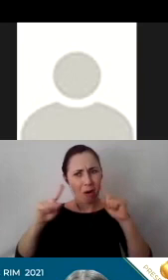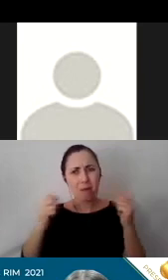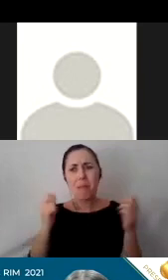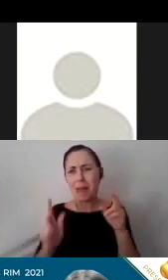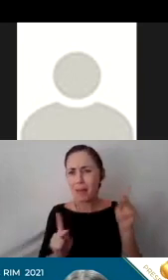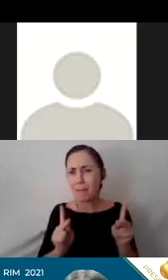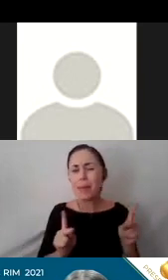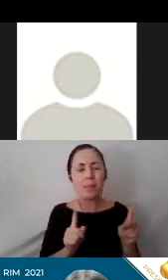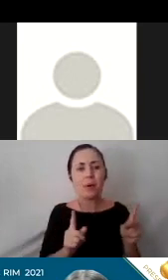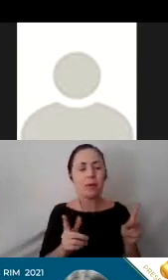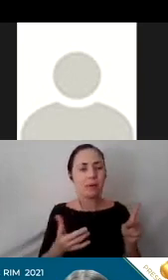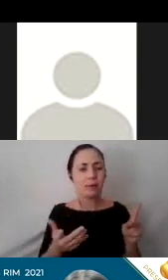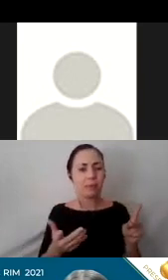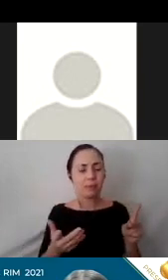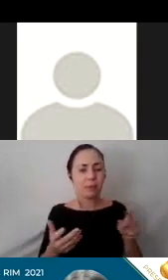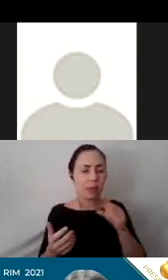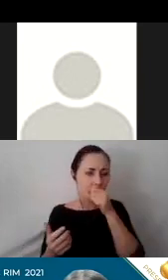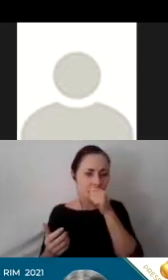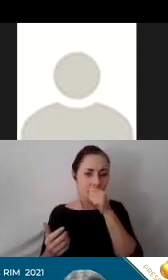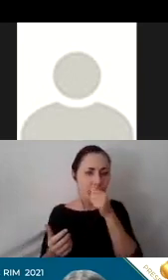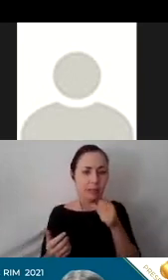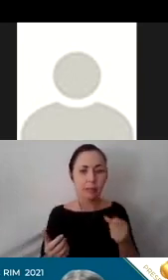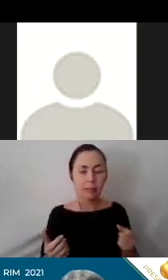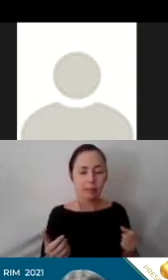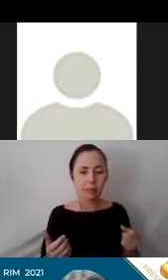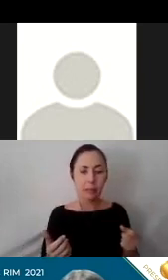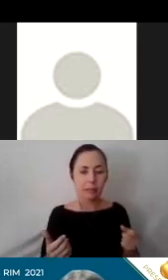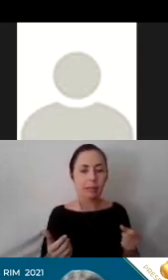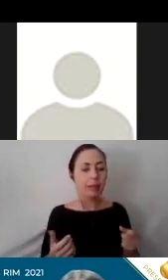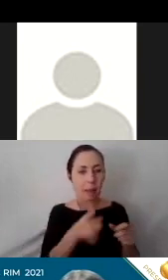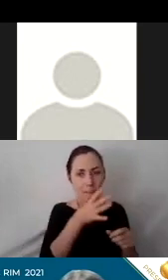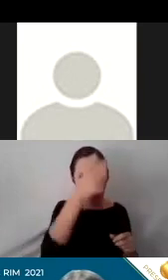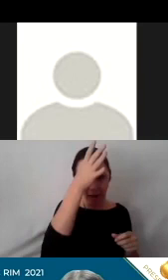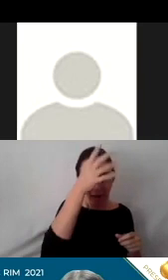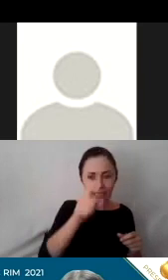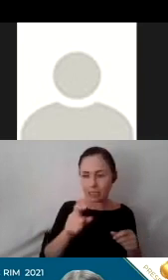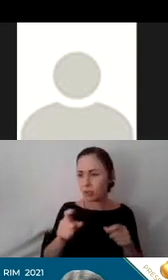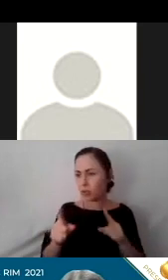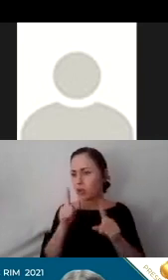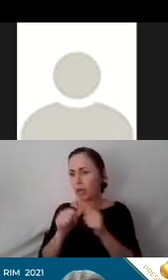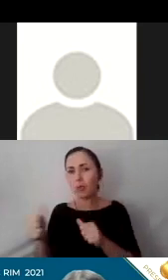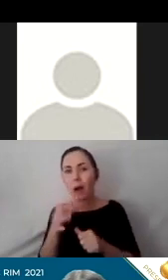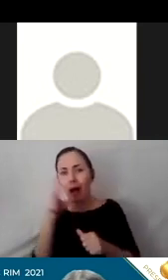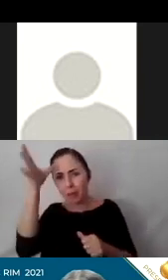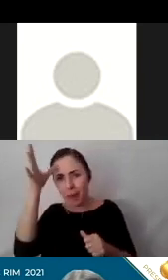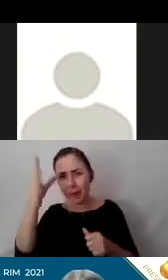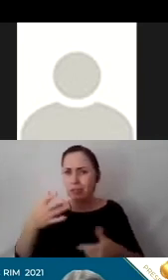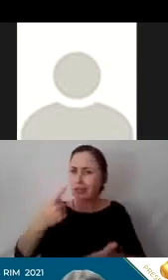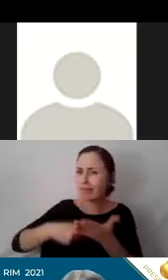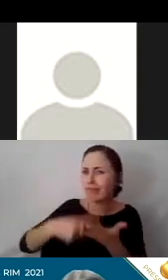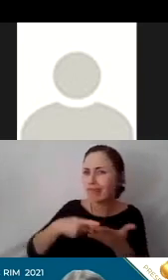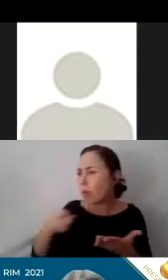guess, you know, those spaces for families, parents to connect with each other and share their tips and strategies and how they're